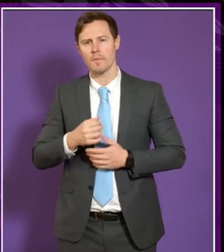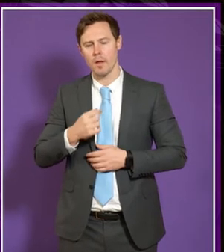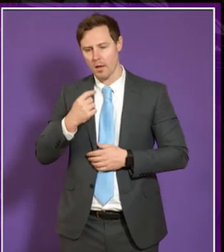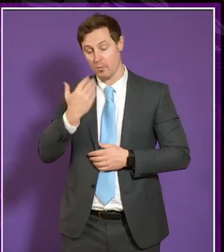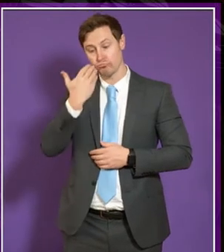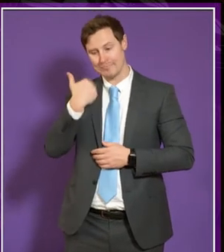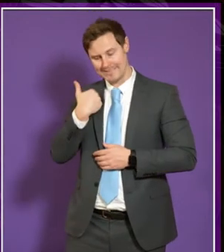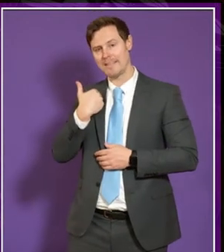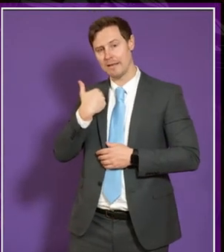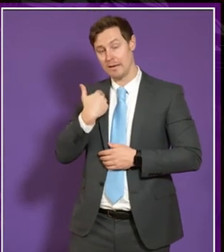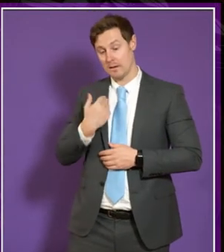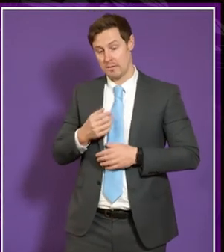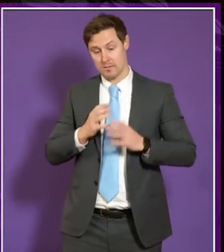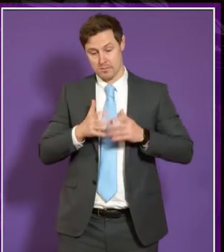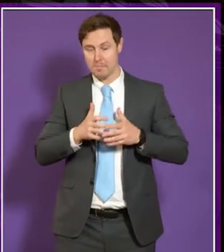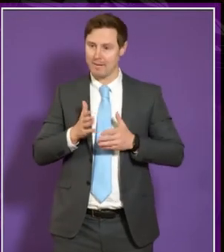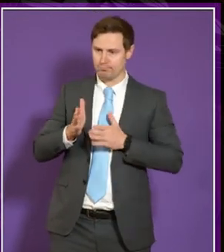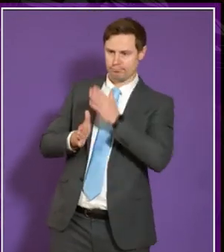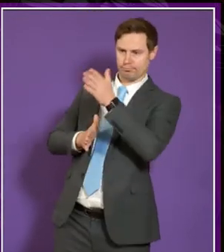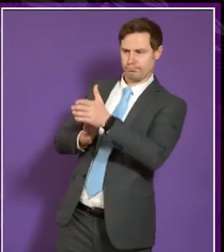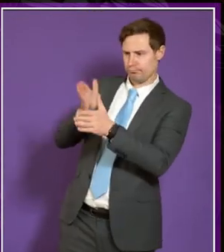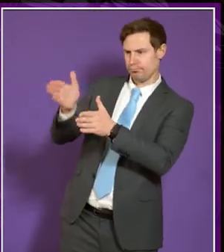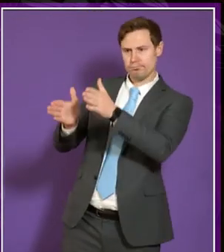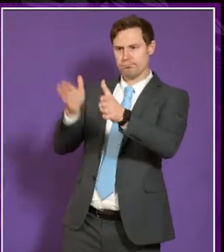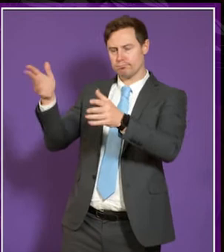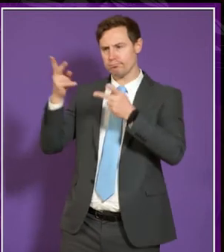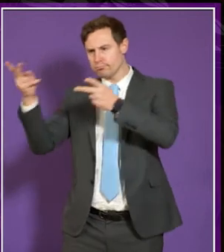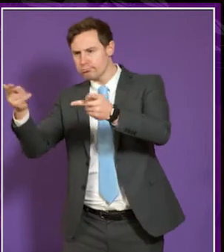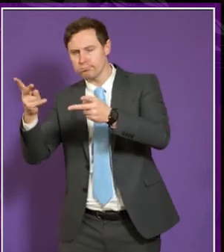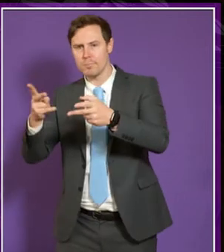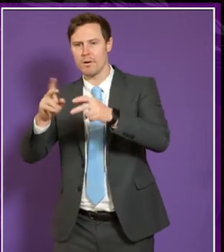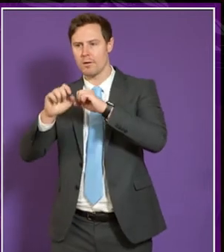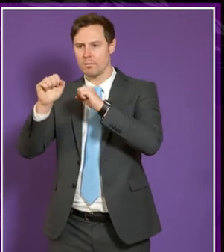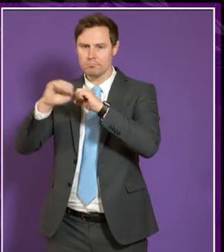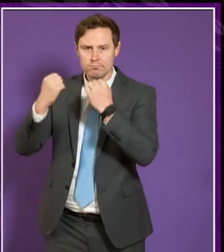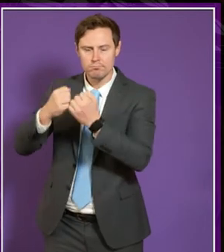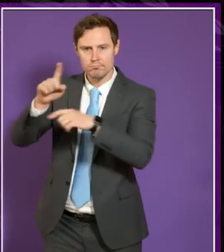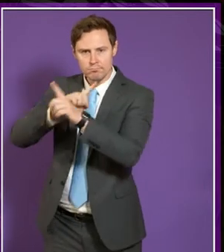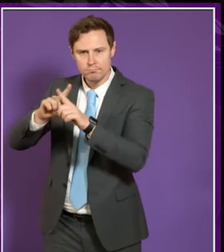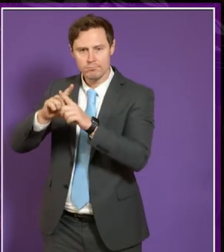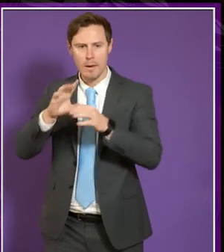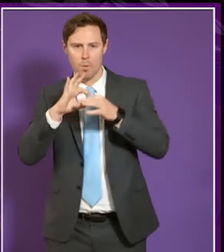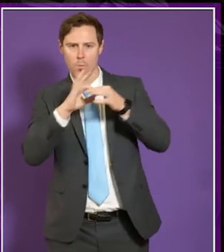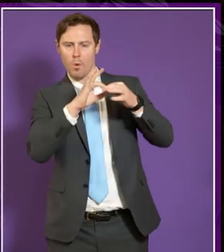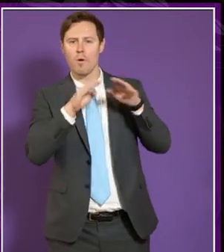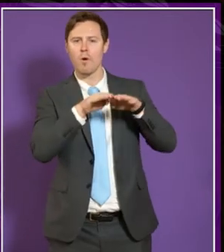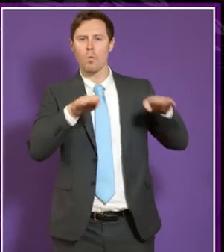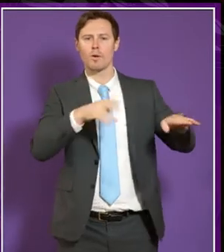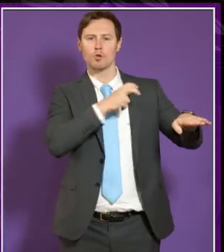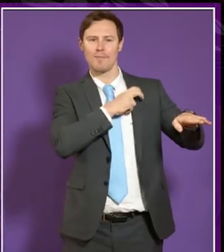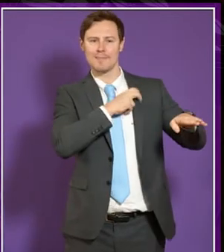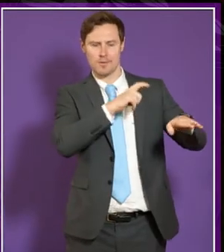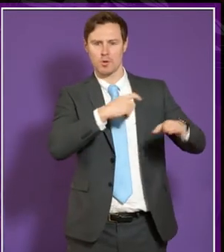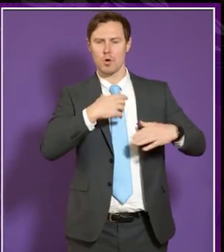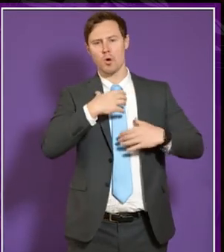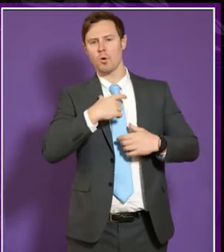meetings recently um there they have been working with our um equalities uh officer within our